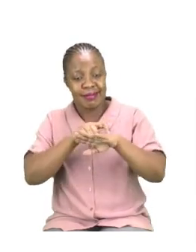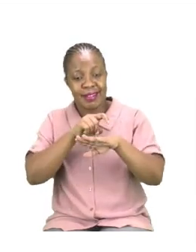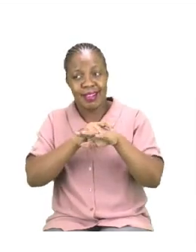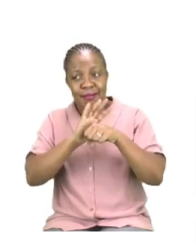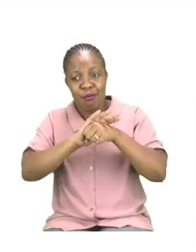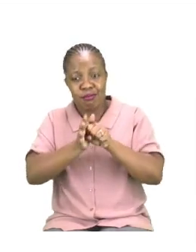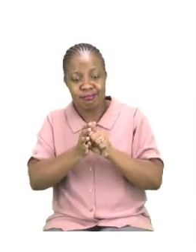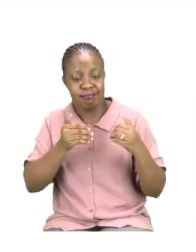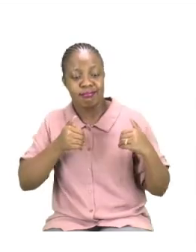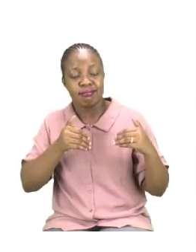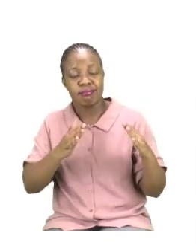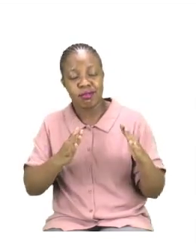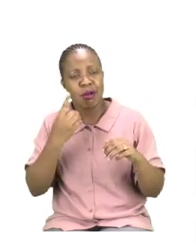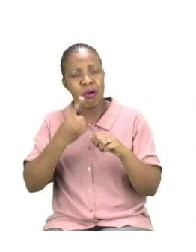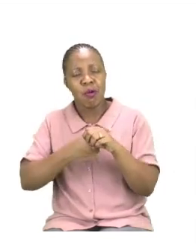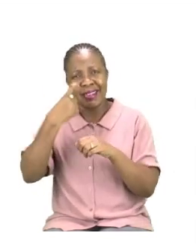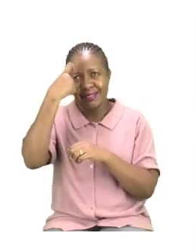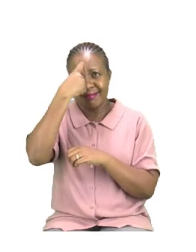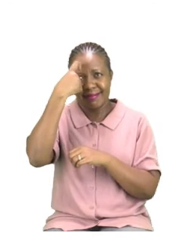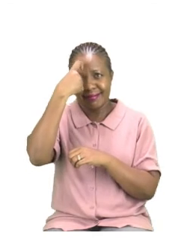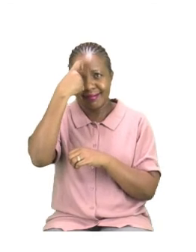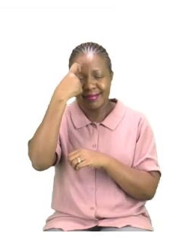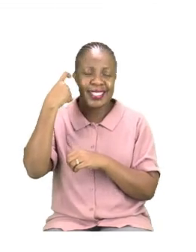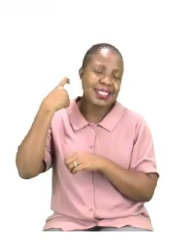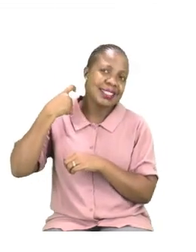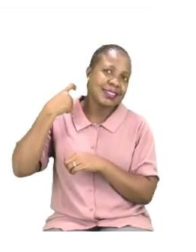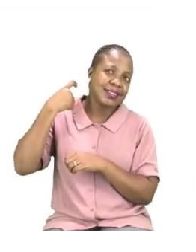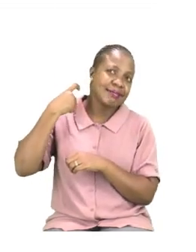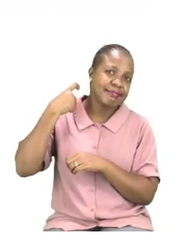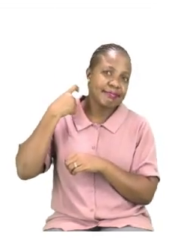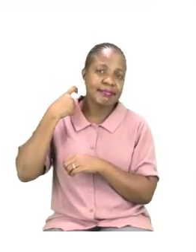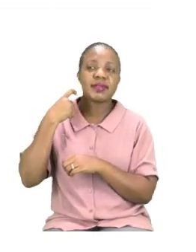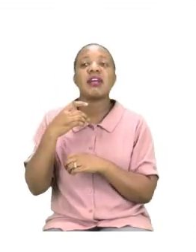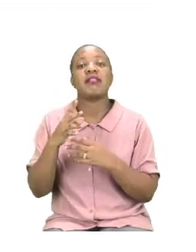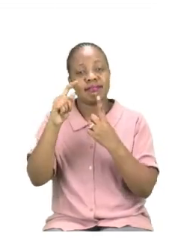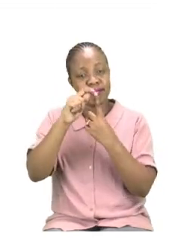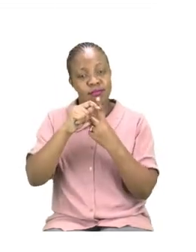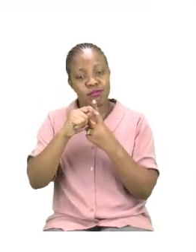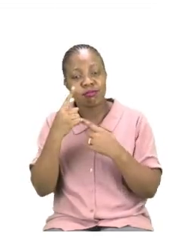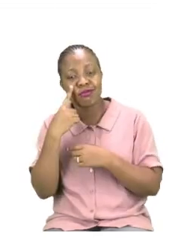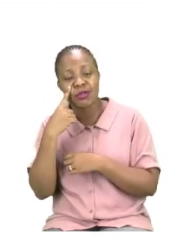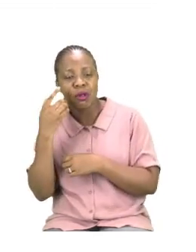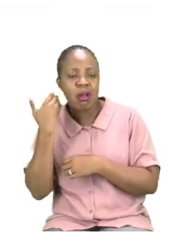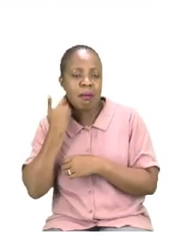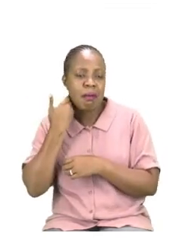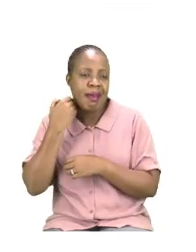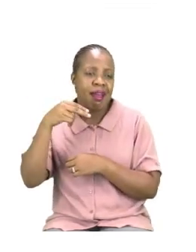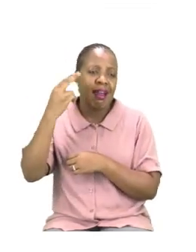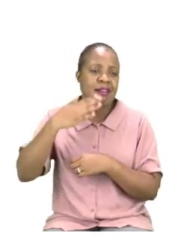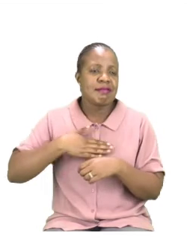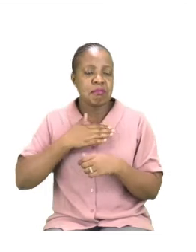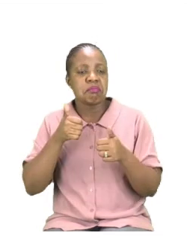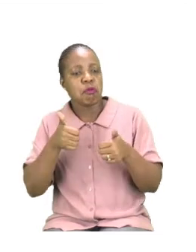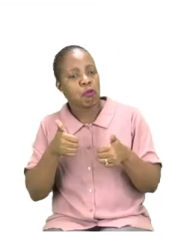temperature tells us whether we are feeling well or not. Let us take a look at the board